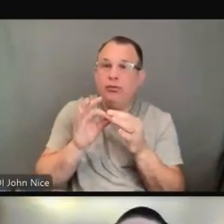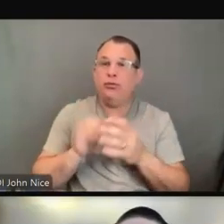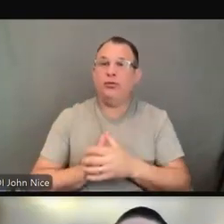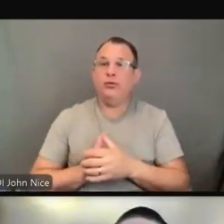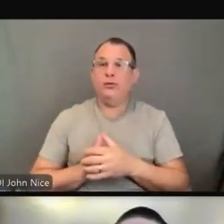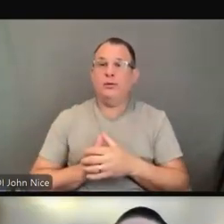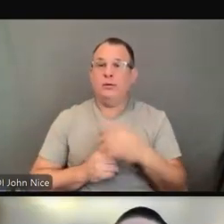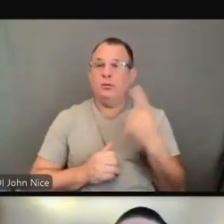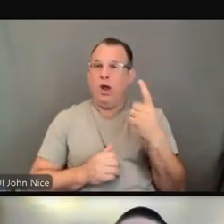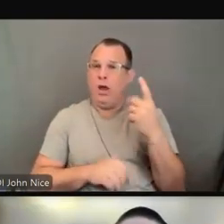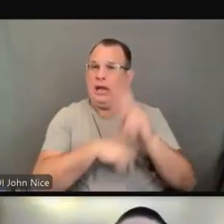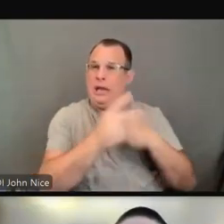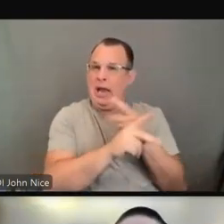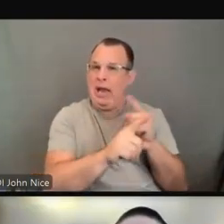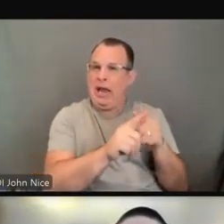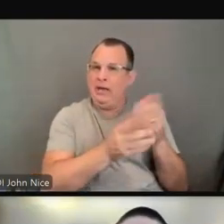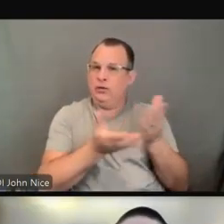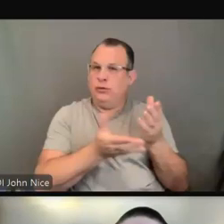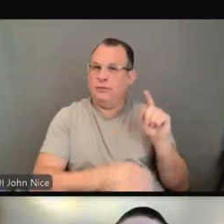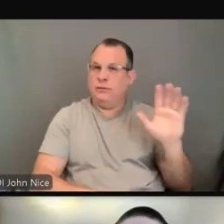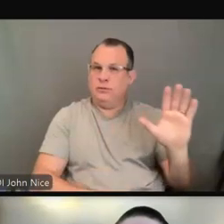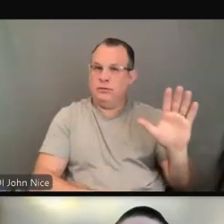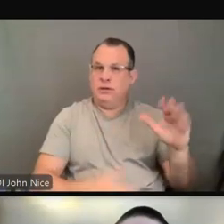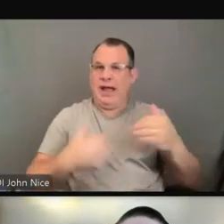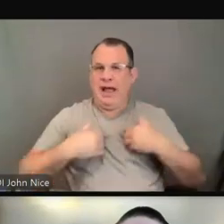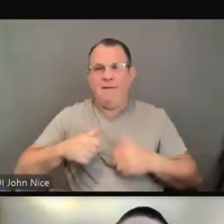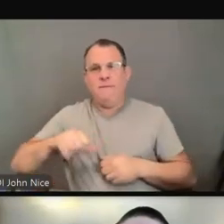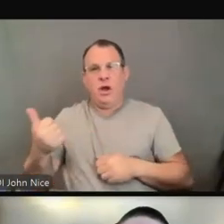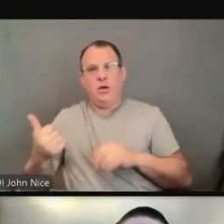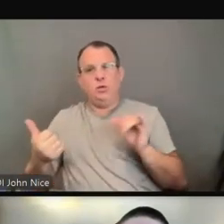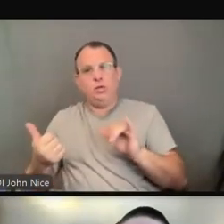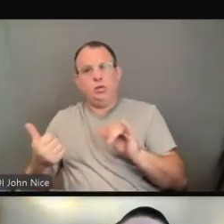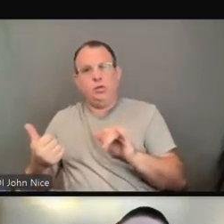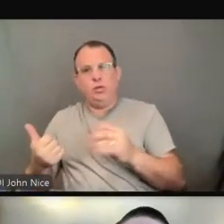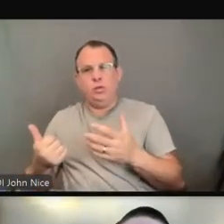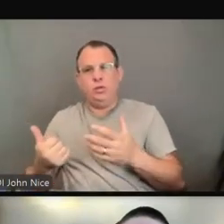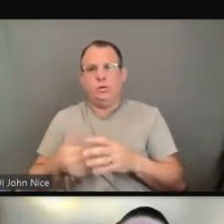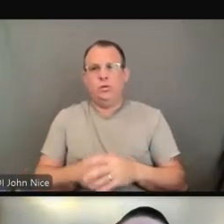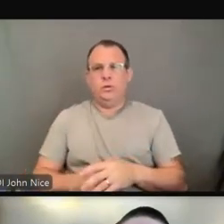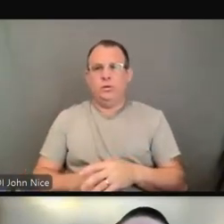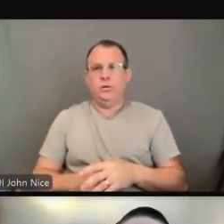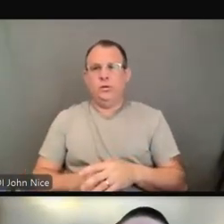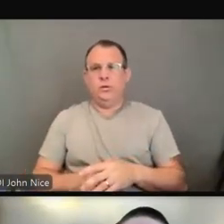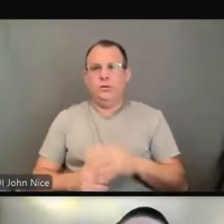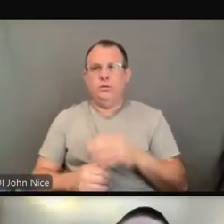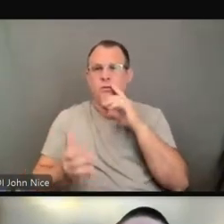service. But there are others, and we will look at other auxiliary aids and services today as well.